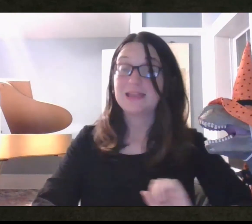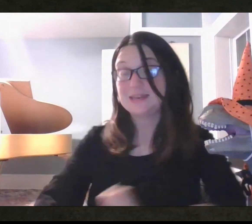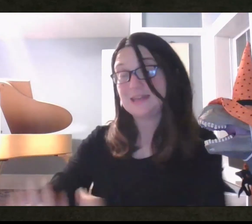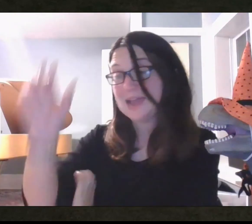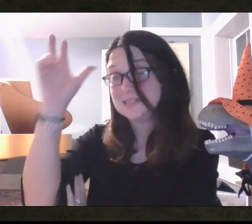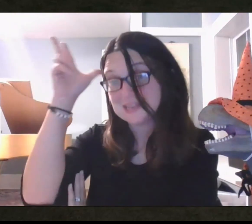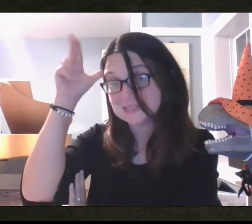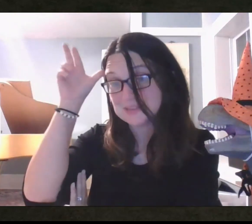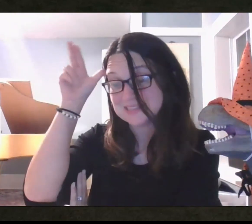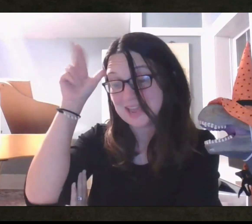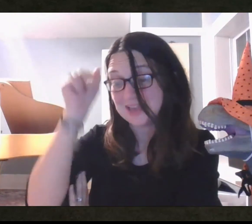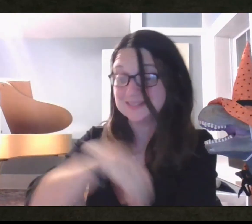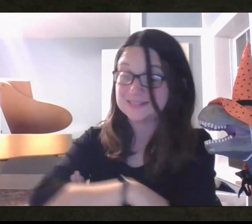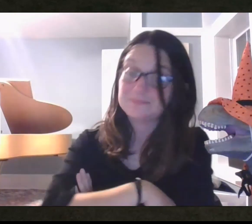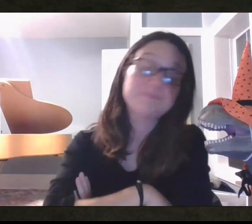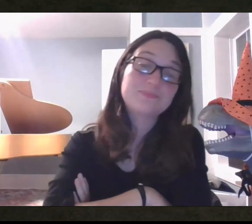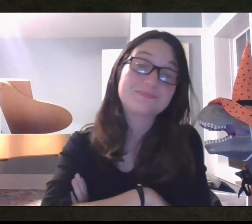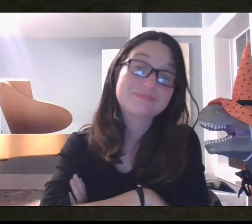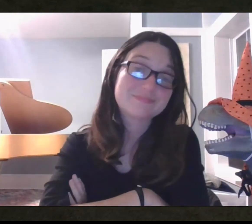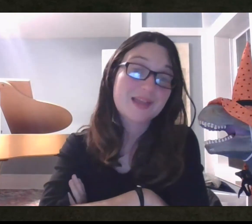Any ideas, Mustang?